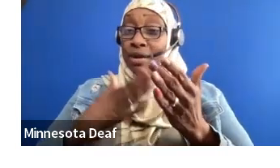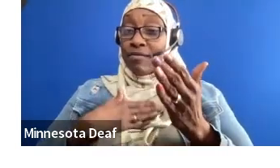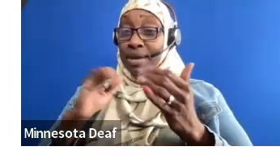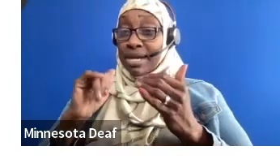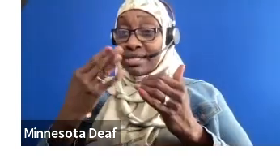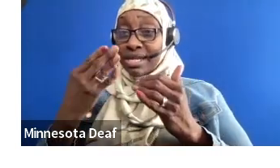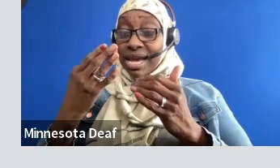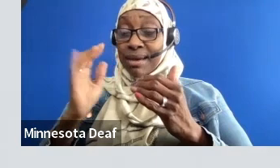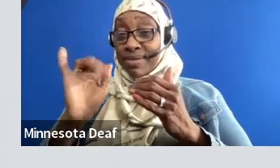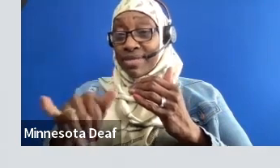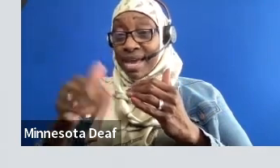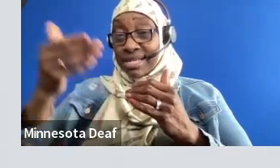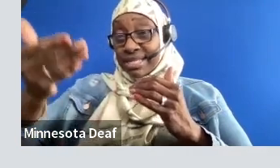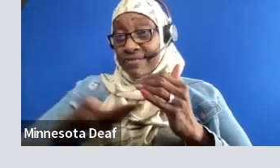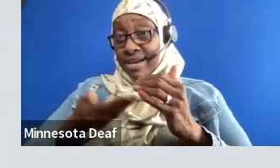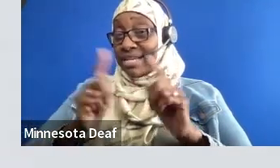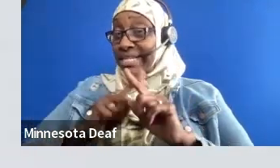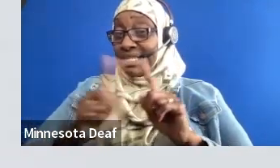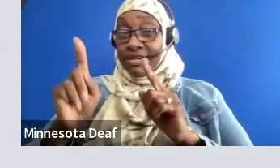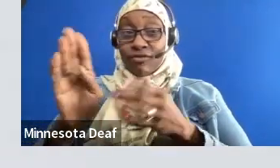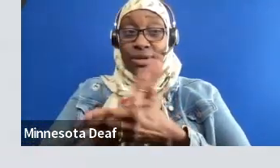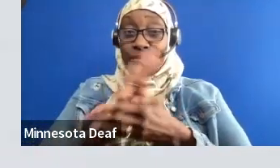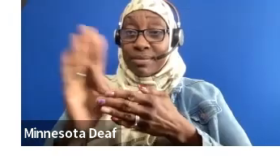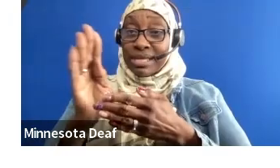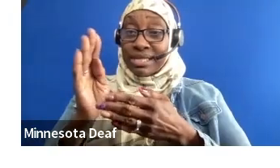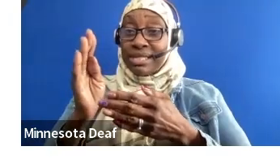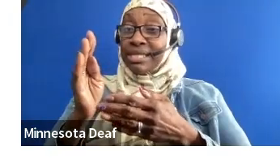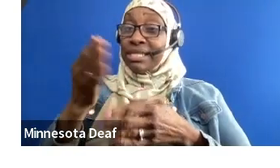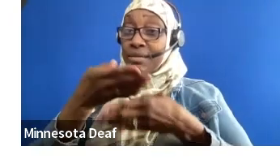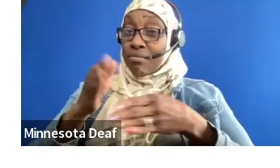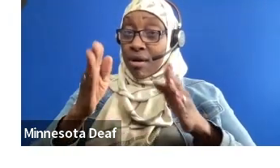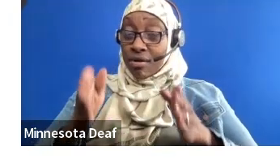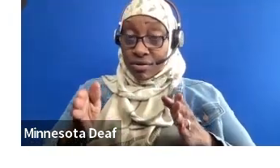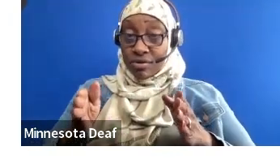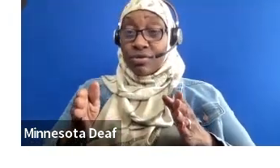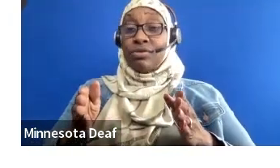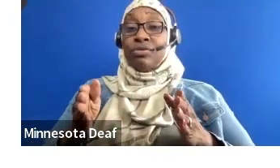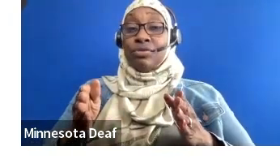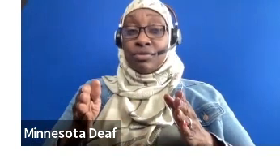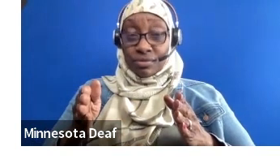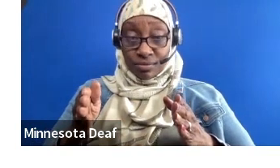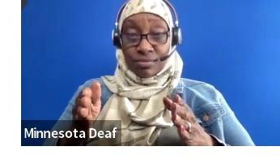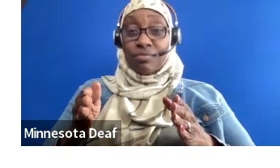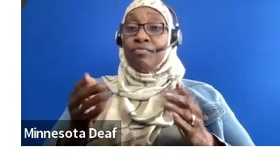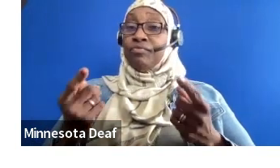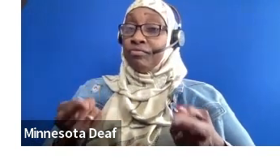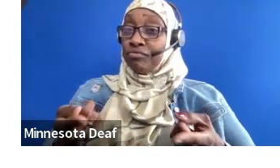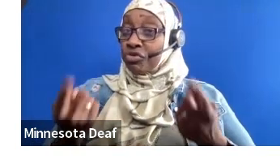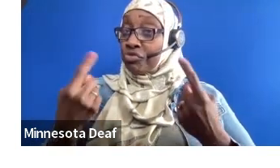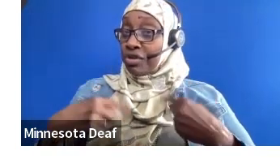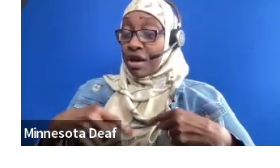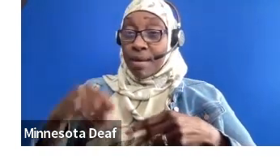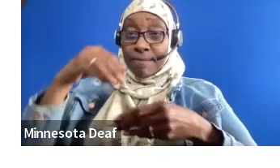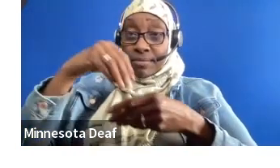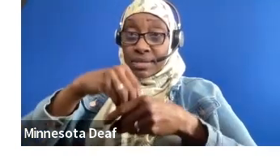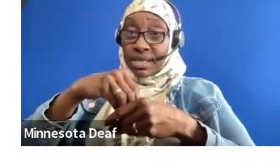different business partners to come into our classrooms, whether virtually